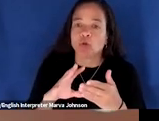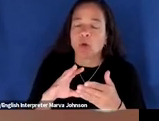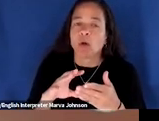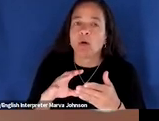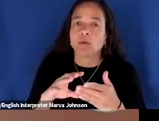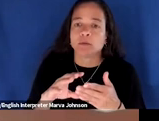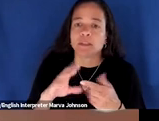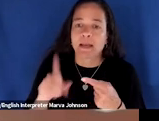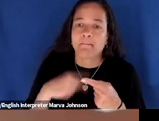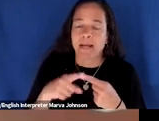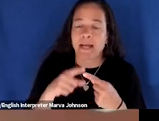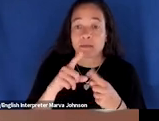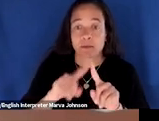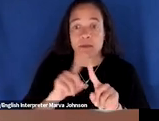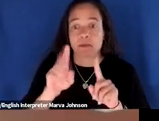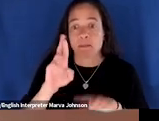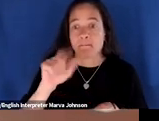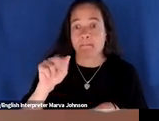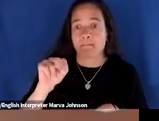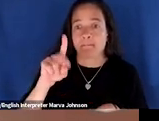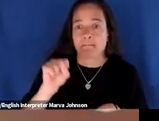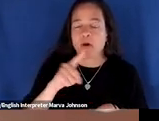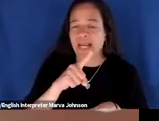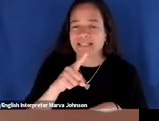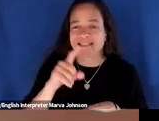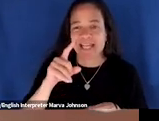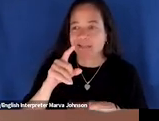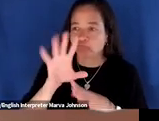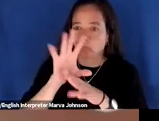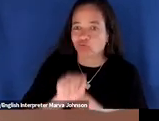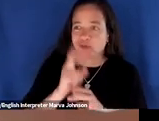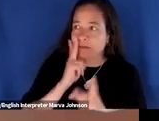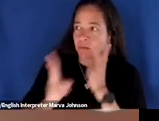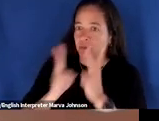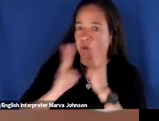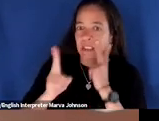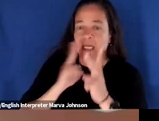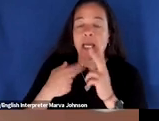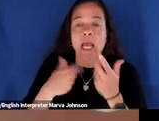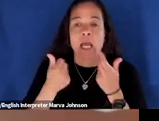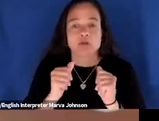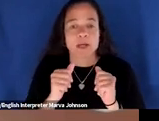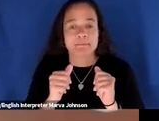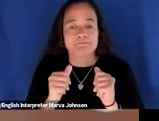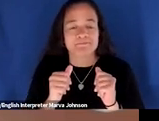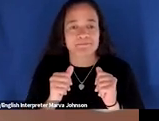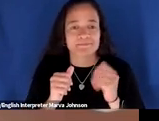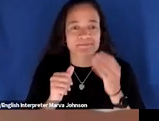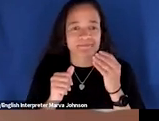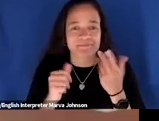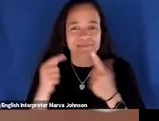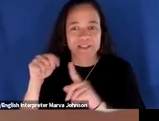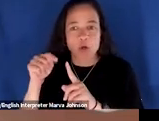brands that they're so used to interacting with you know try to tell them that they're being climate friendly when they're not